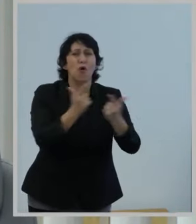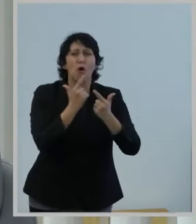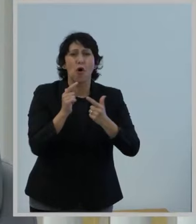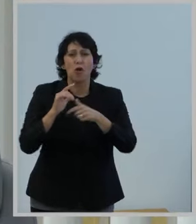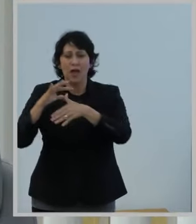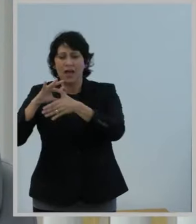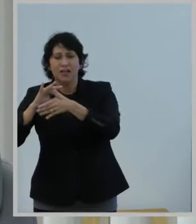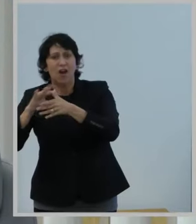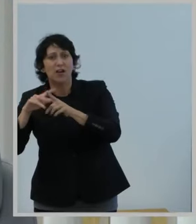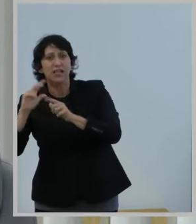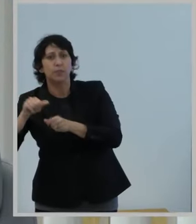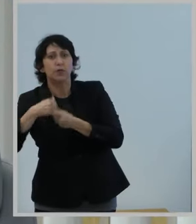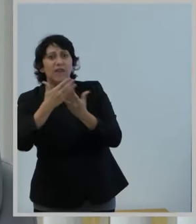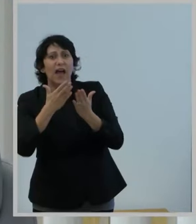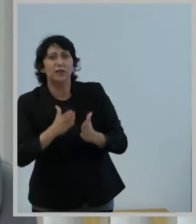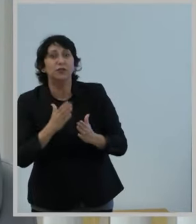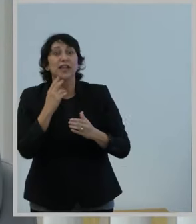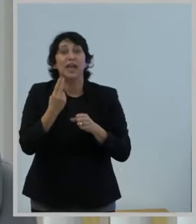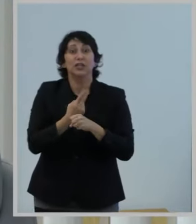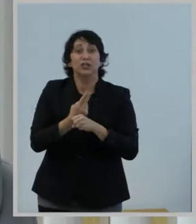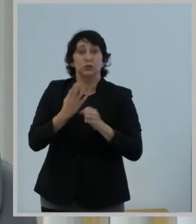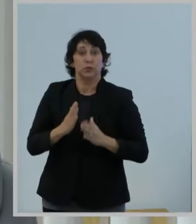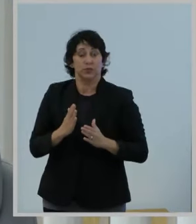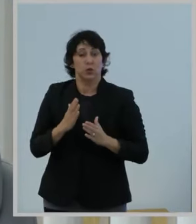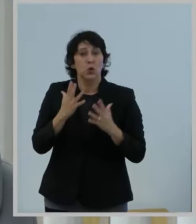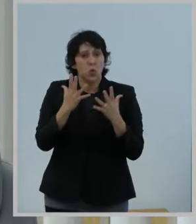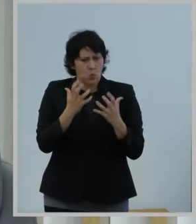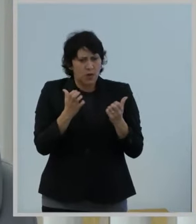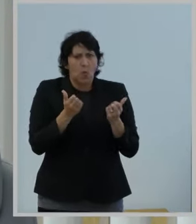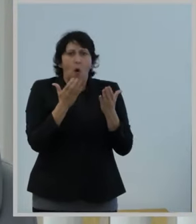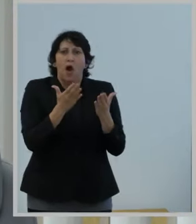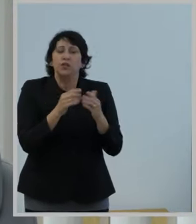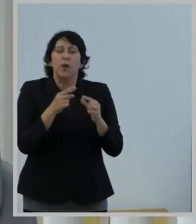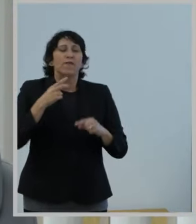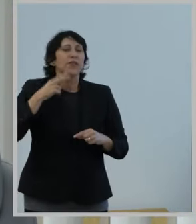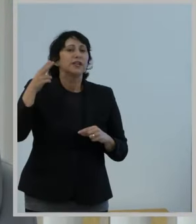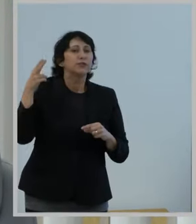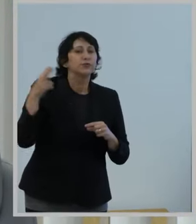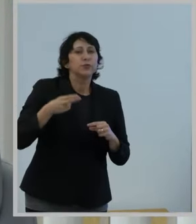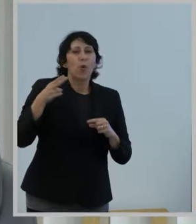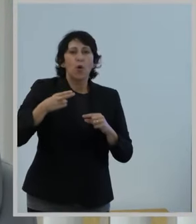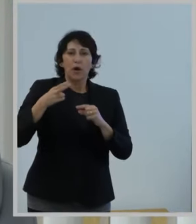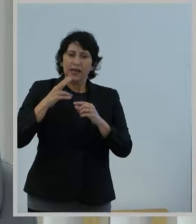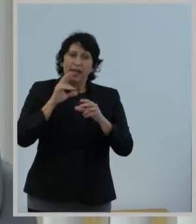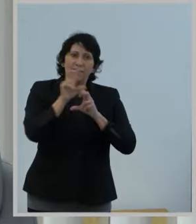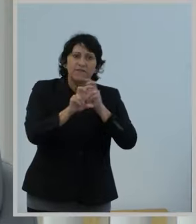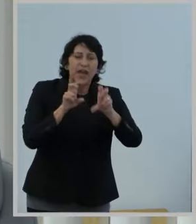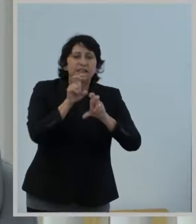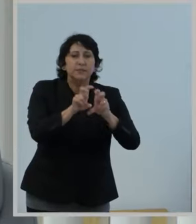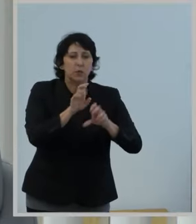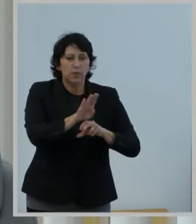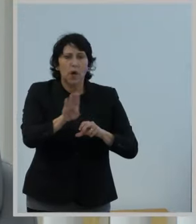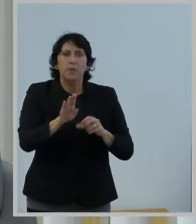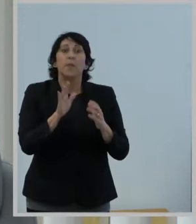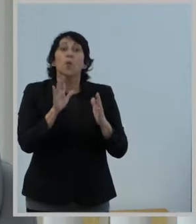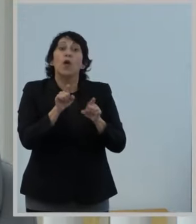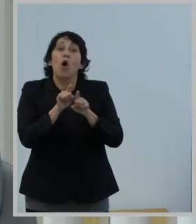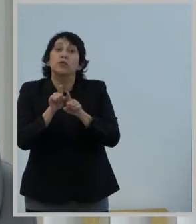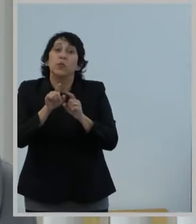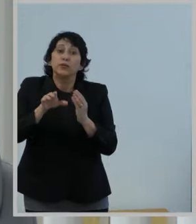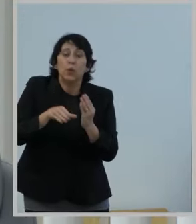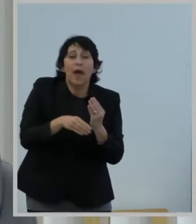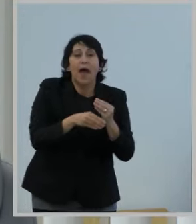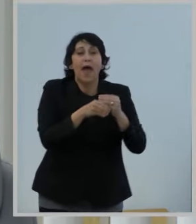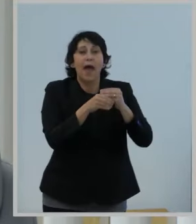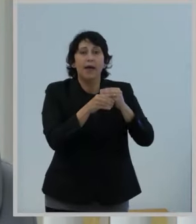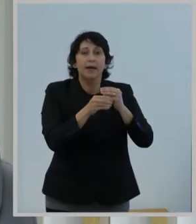We propose to align the ongoing historic investment in broadband deployment with policies that will protect the